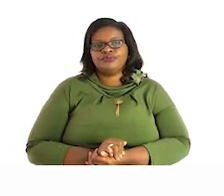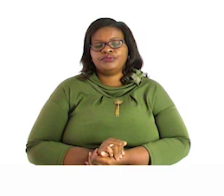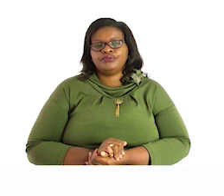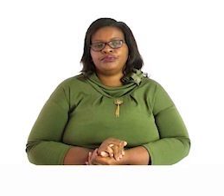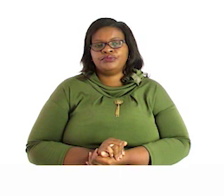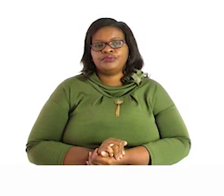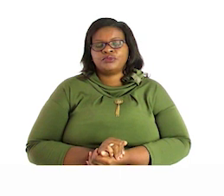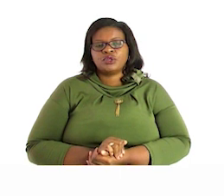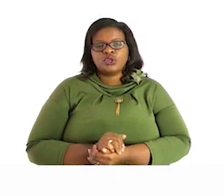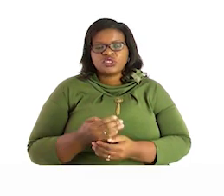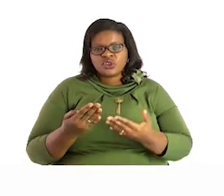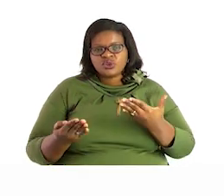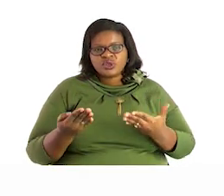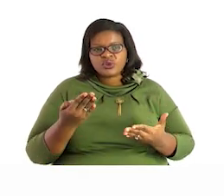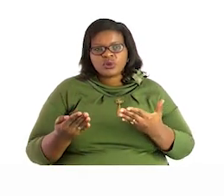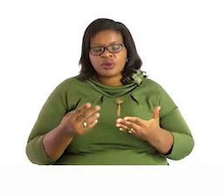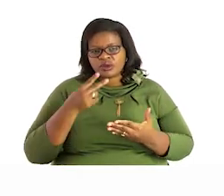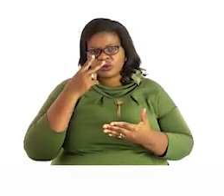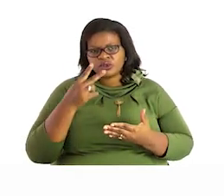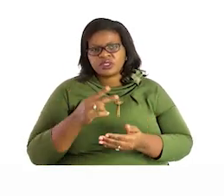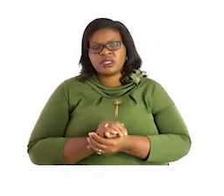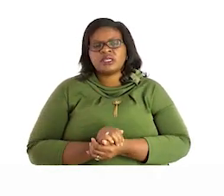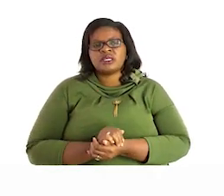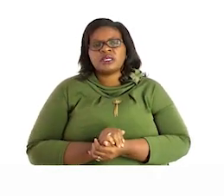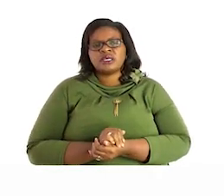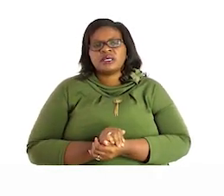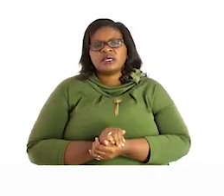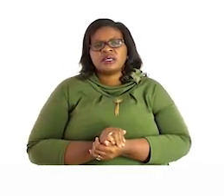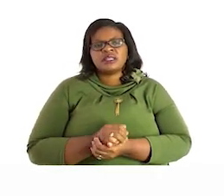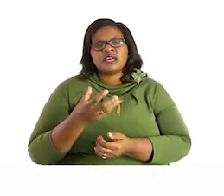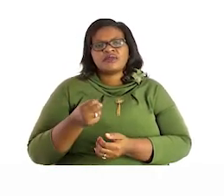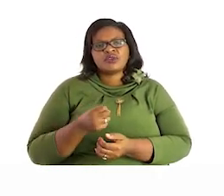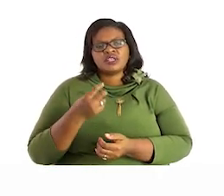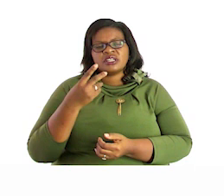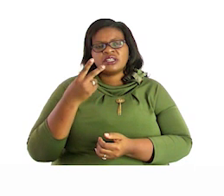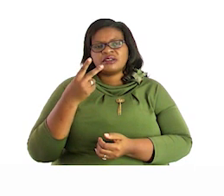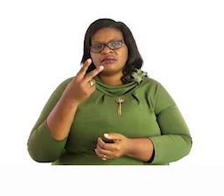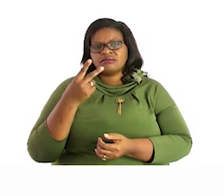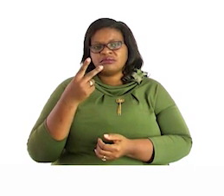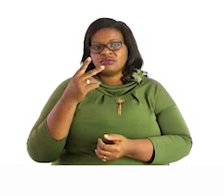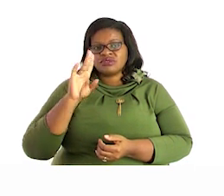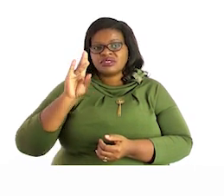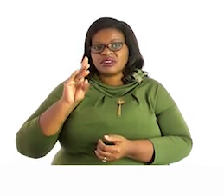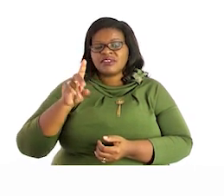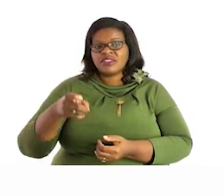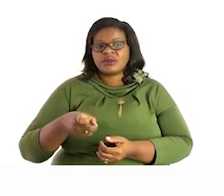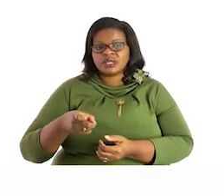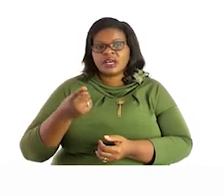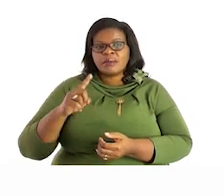when we are comparing these two numbers we will see that they are also having 7000 then the difference is on 200